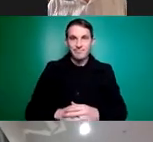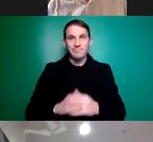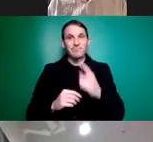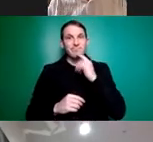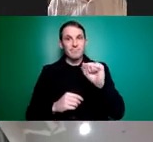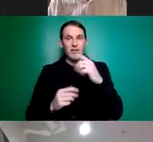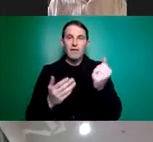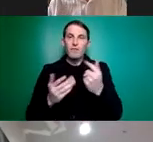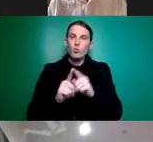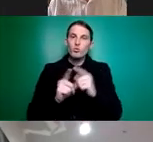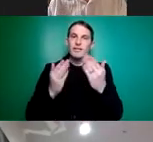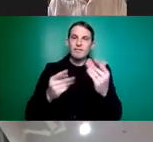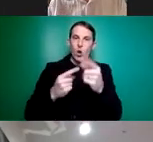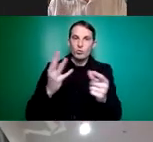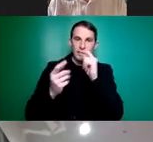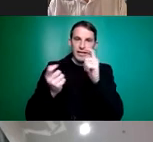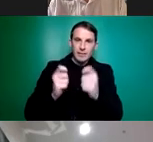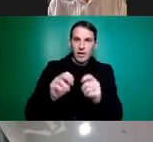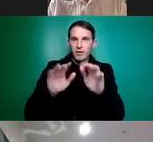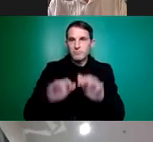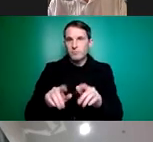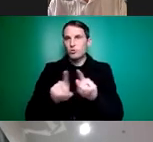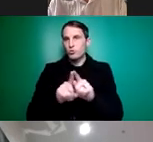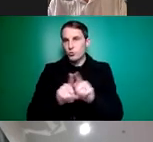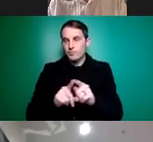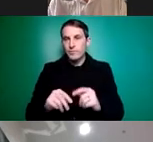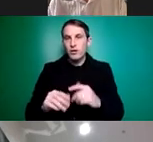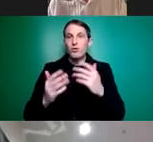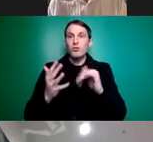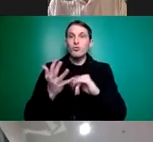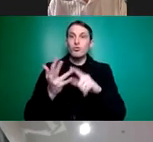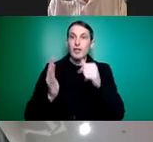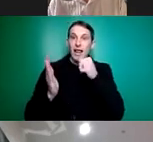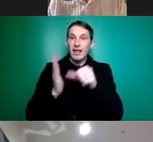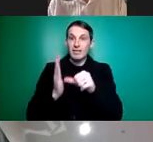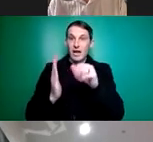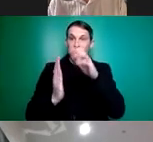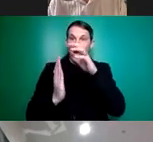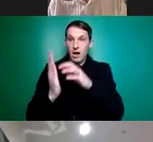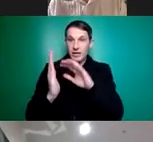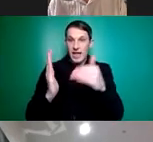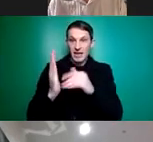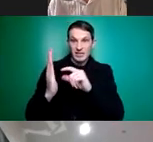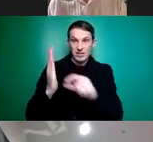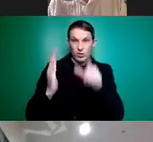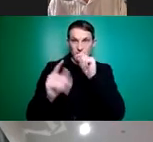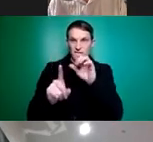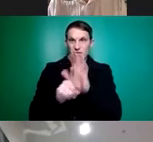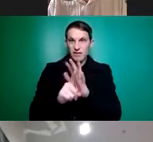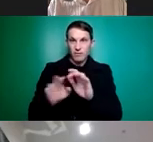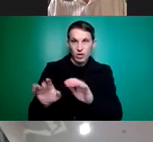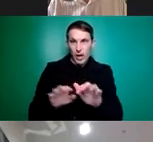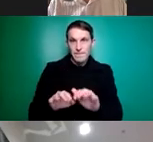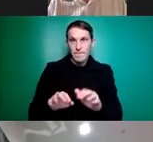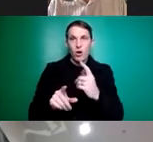customisation in the template letter we've generated. So at the end of that letter, you'll see that you can include a couple of sentences to outline